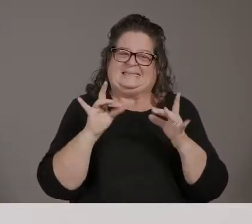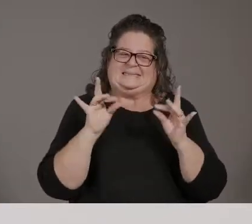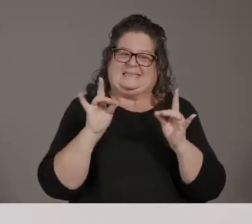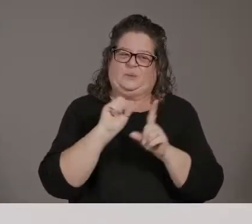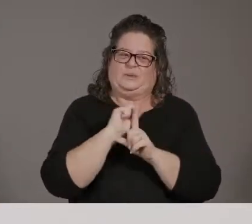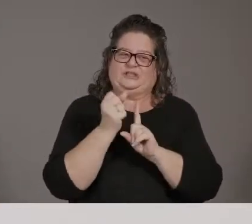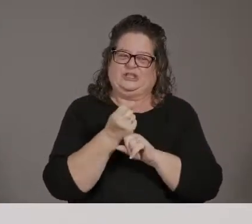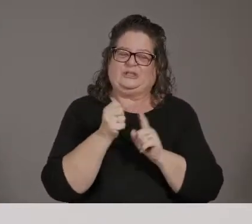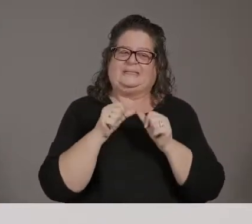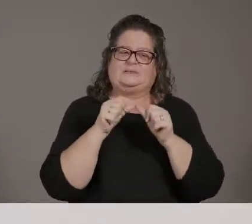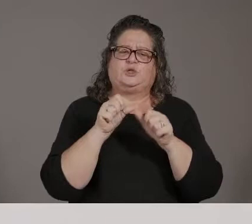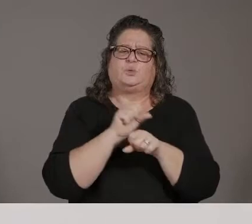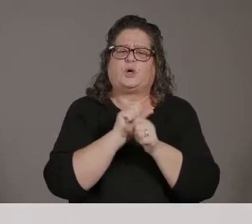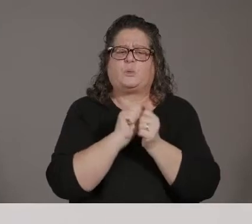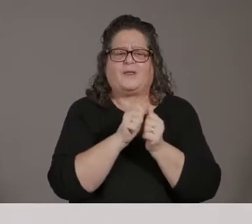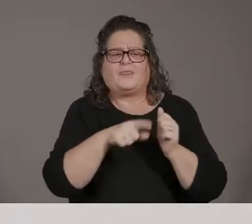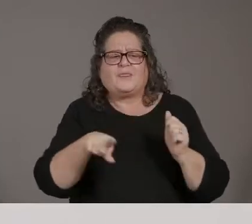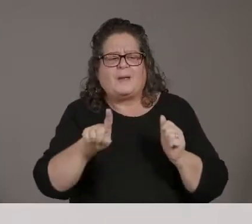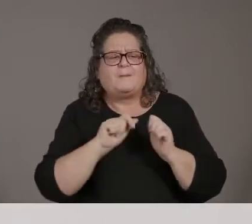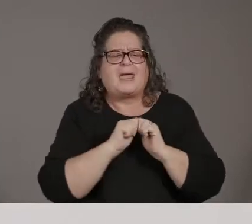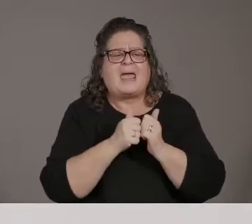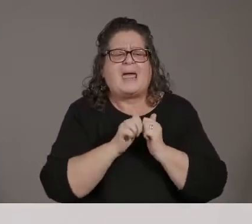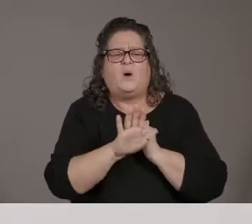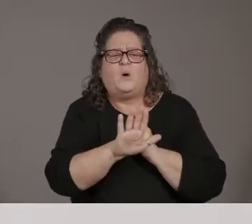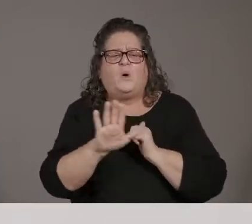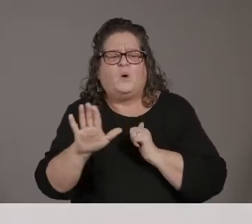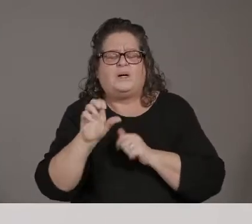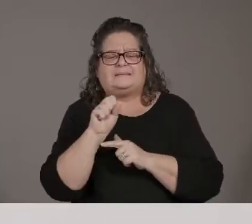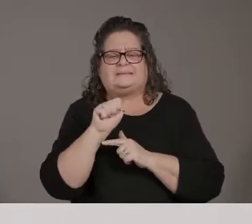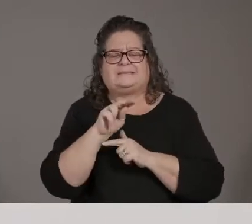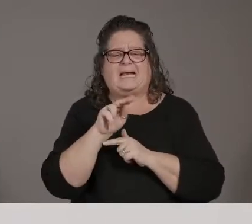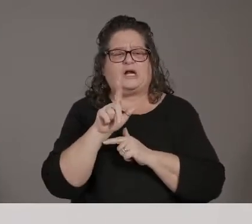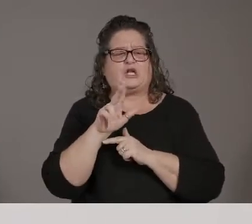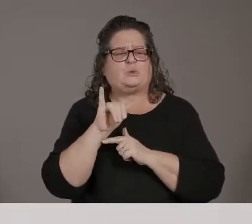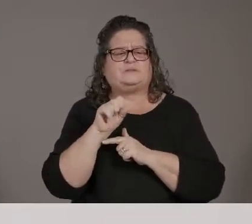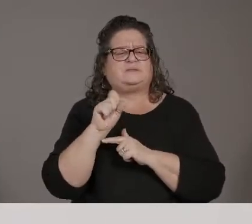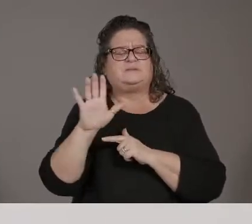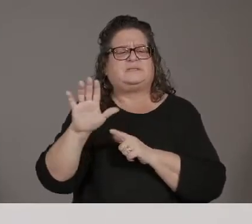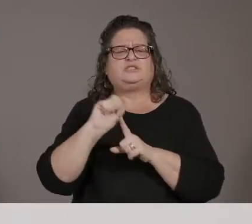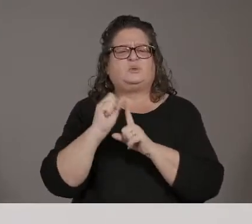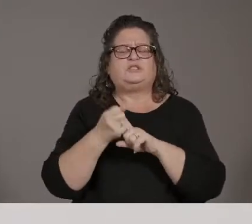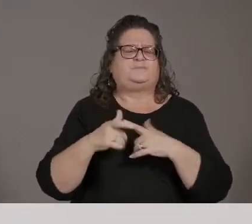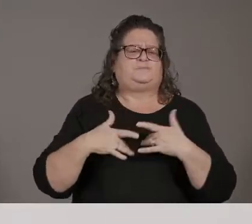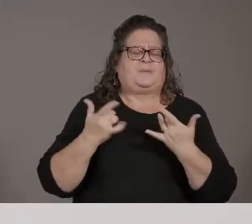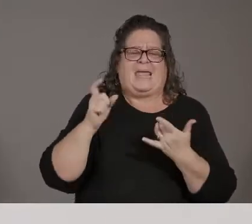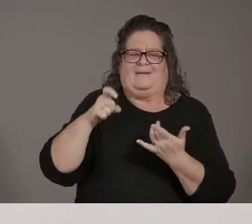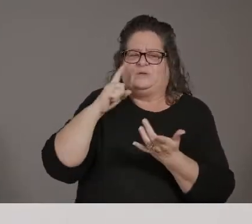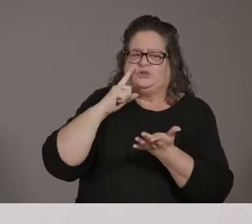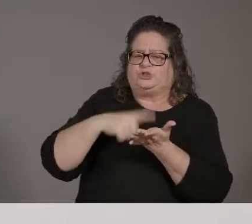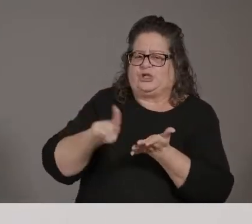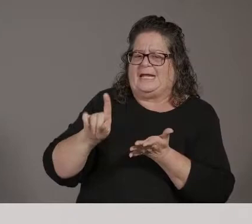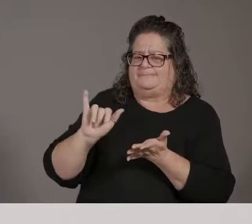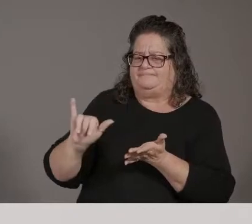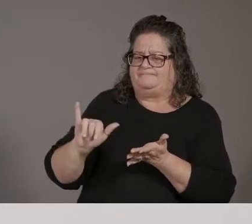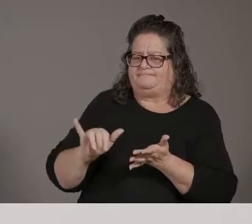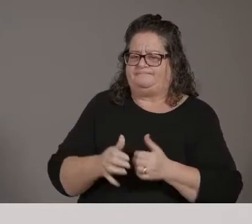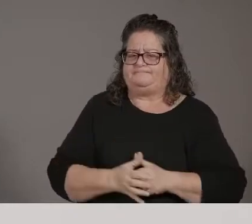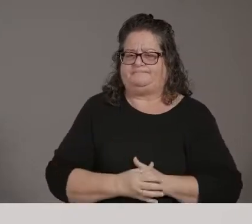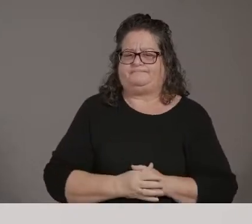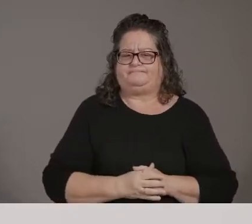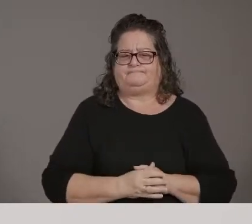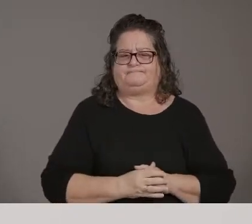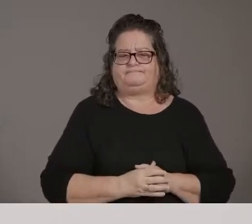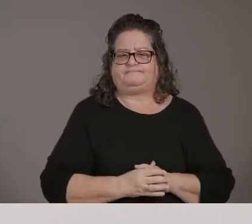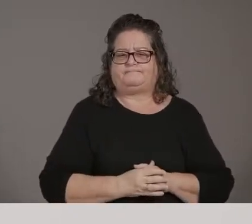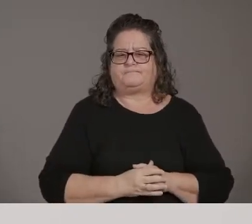identify what was what was occurring there. And could you confirm that they have less than 1